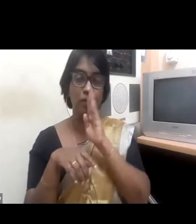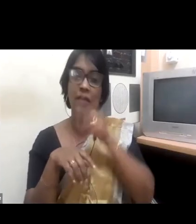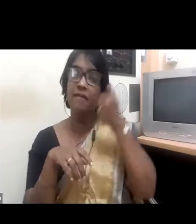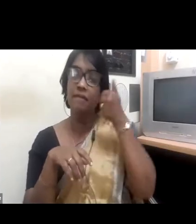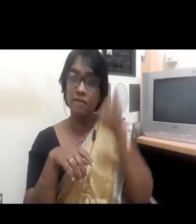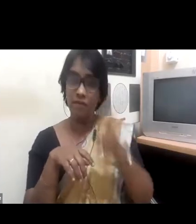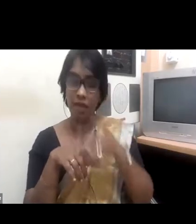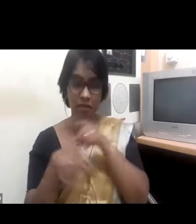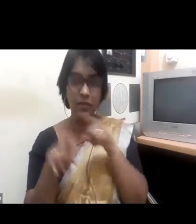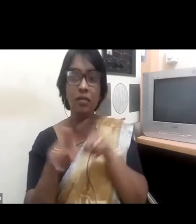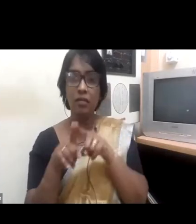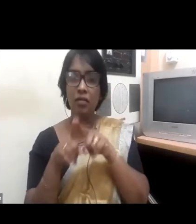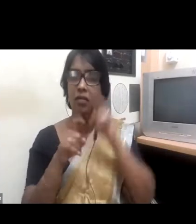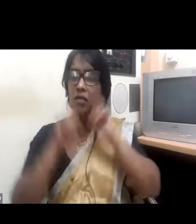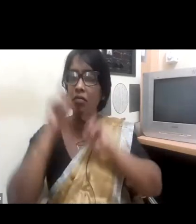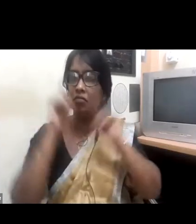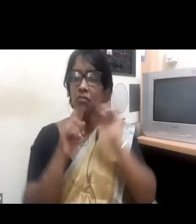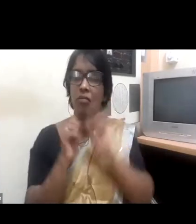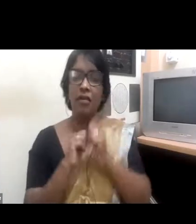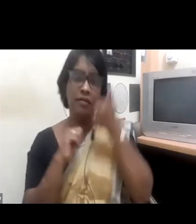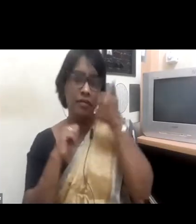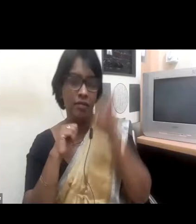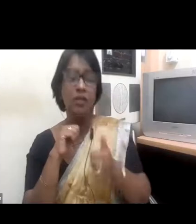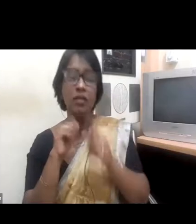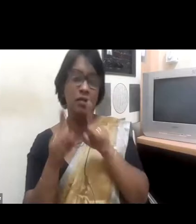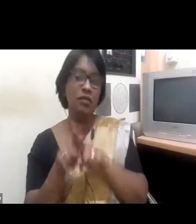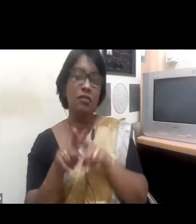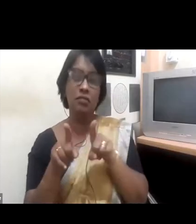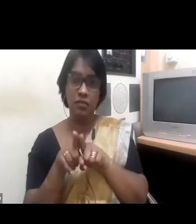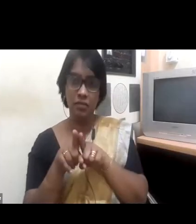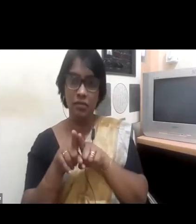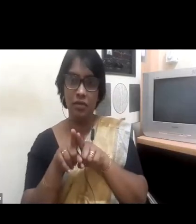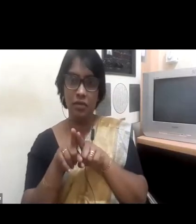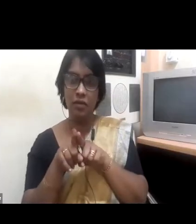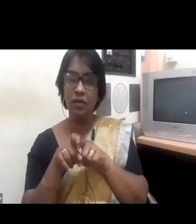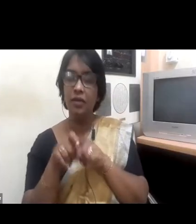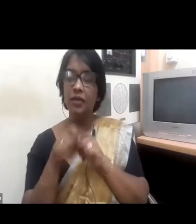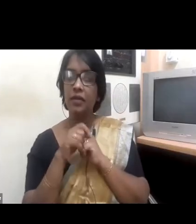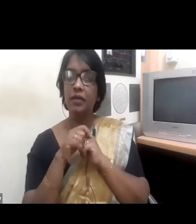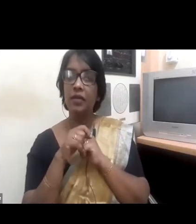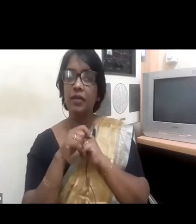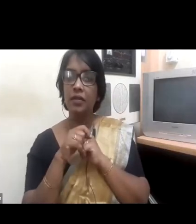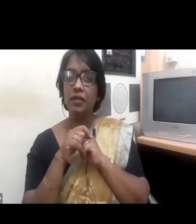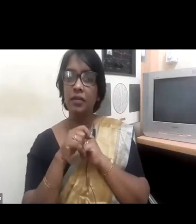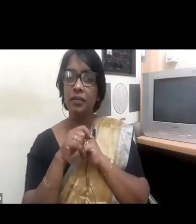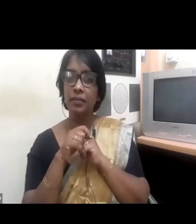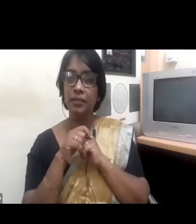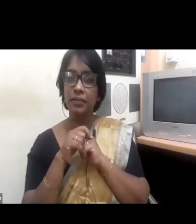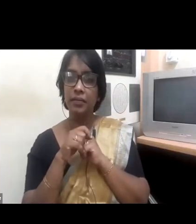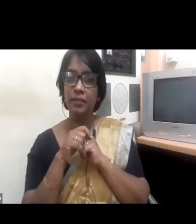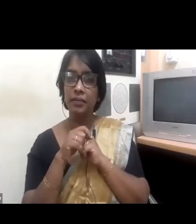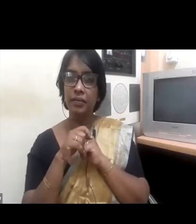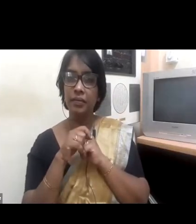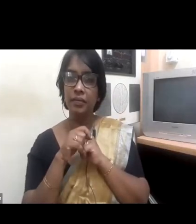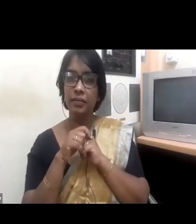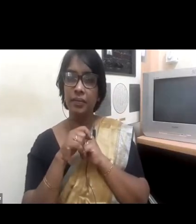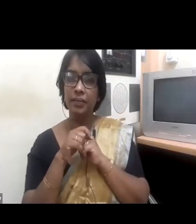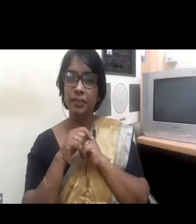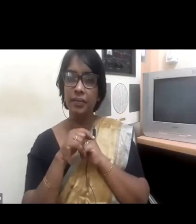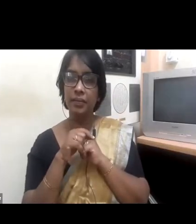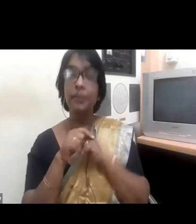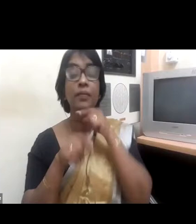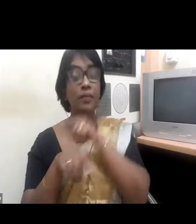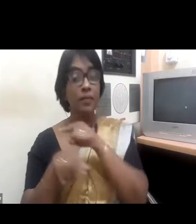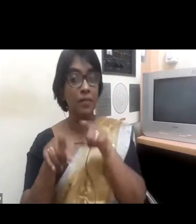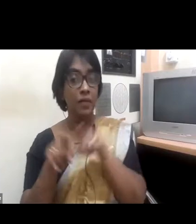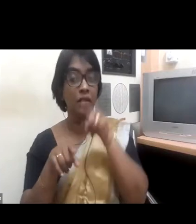whether it's sensing or intuition. hence would assist you in deciding on your approach